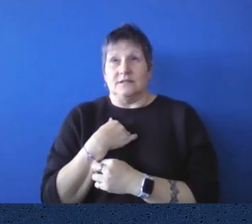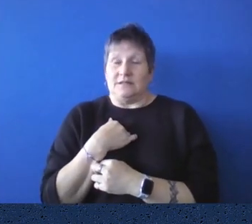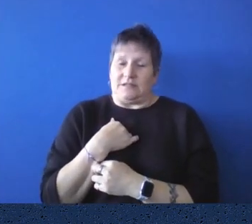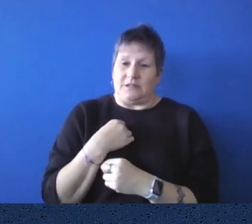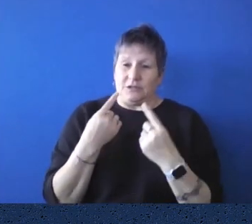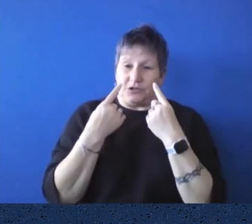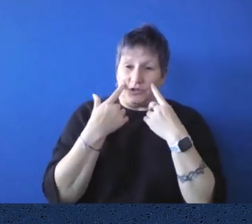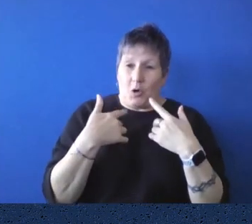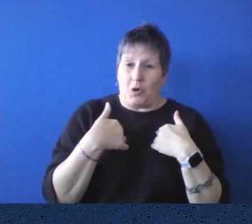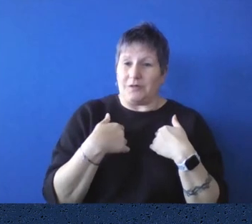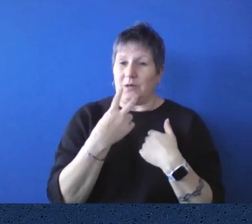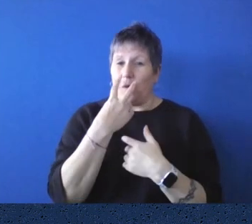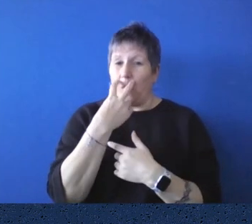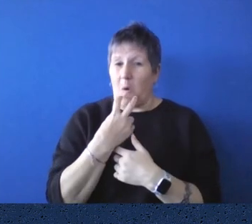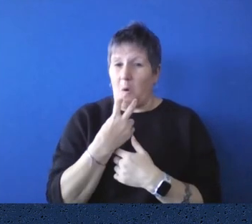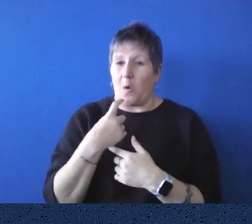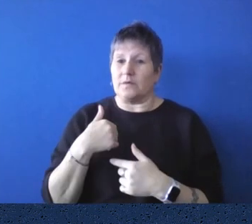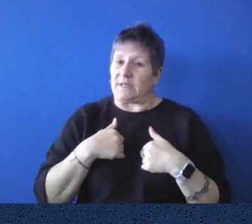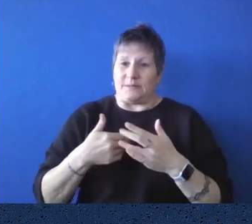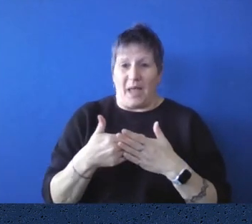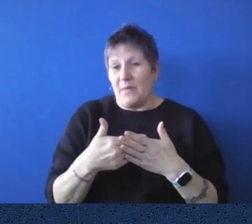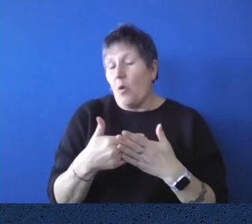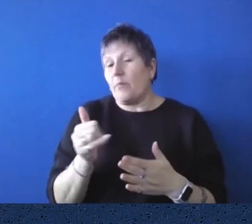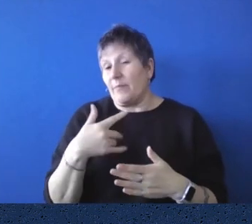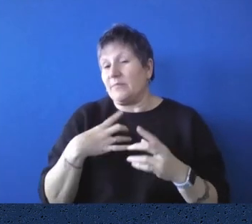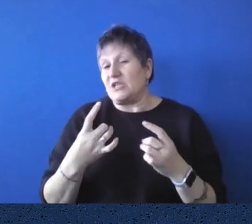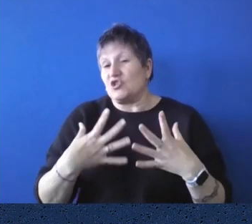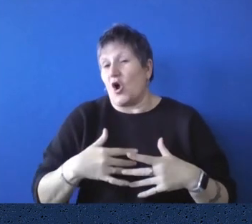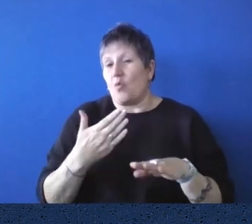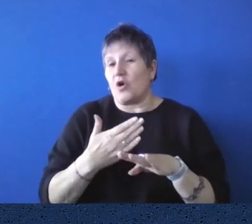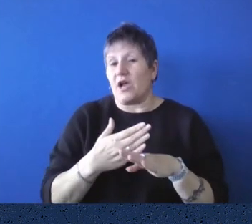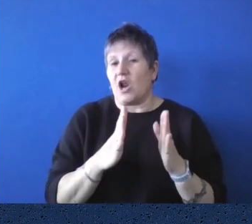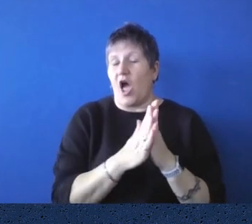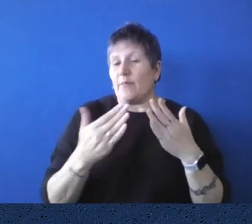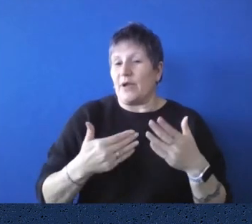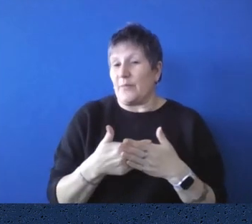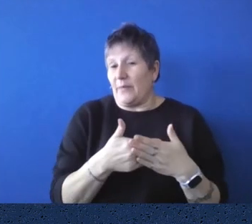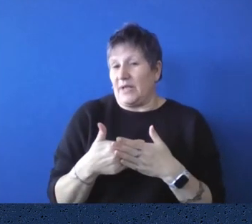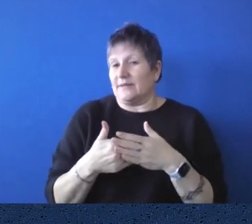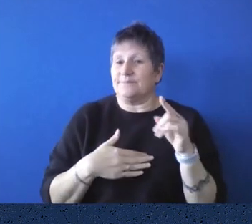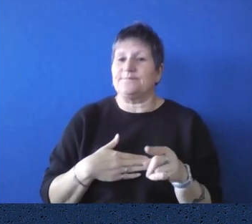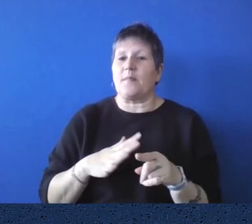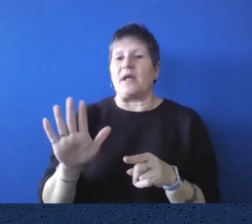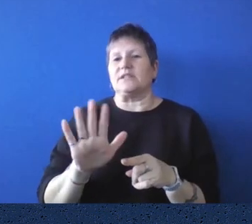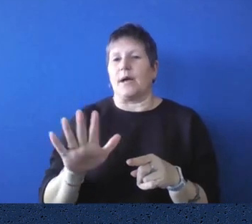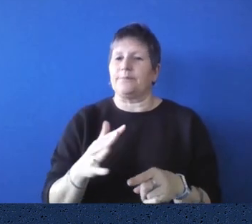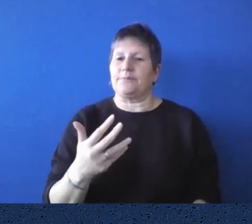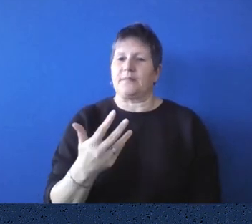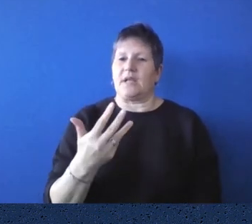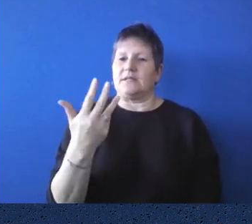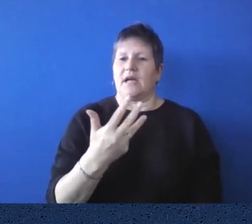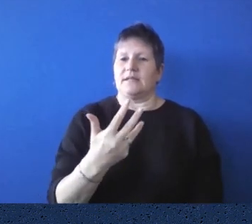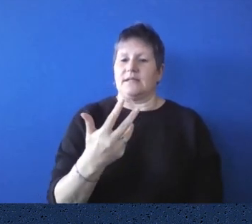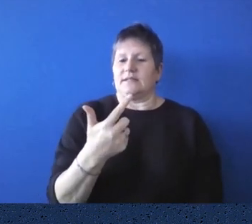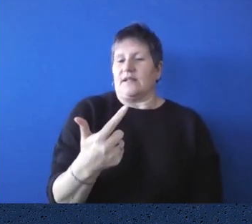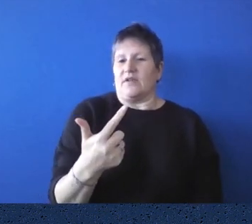library career when I was a baby, but, um, that was 1979. Right. I was definitely a baby.